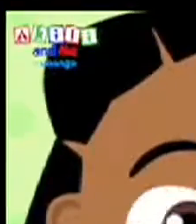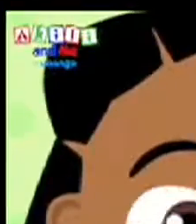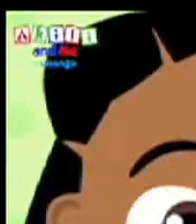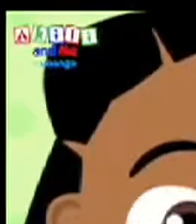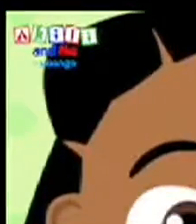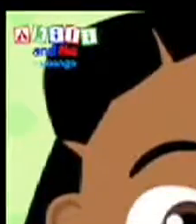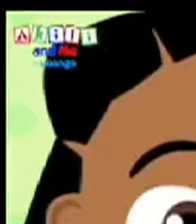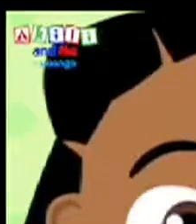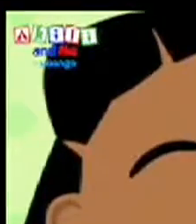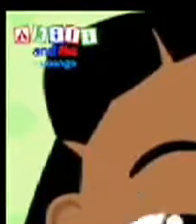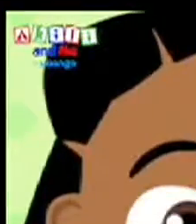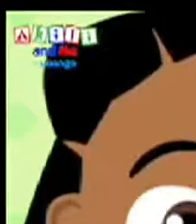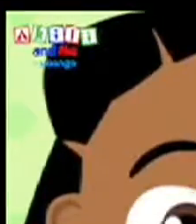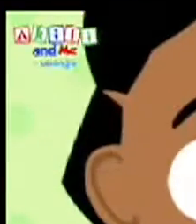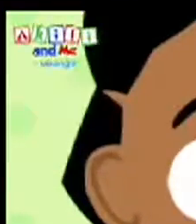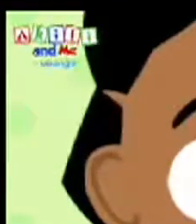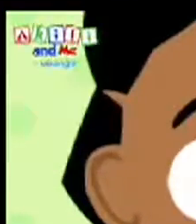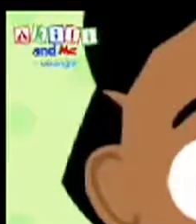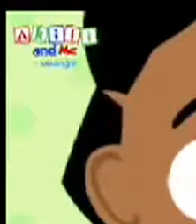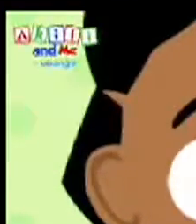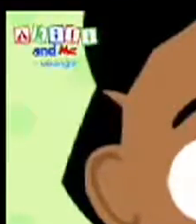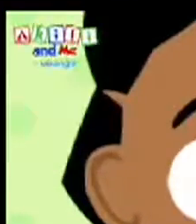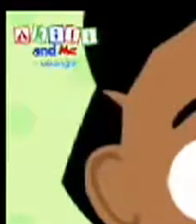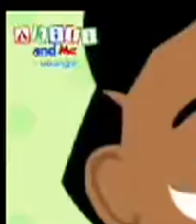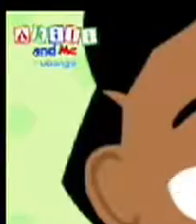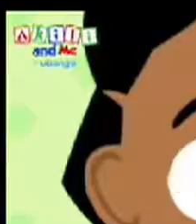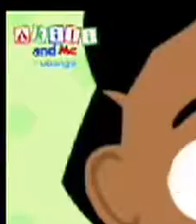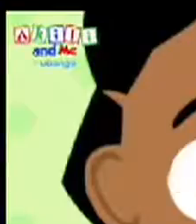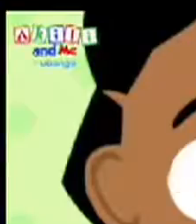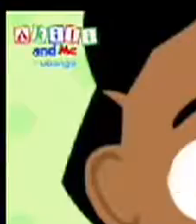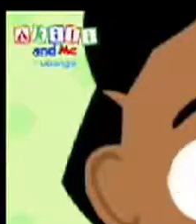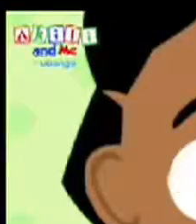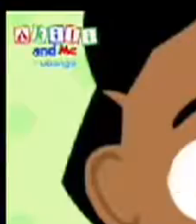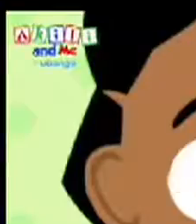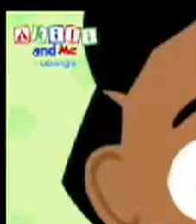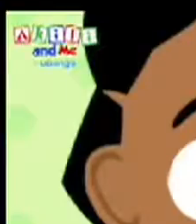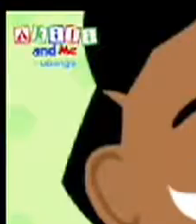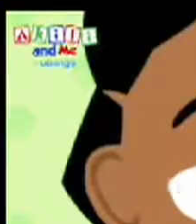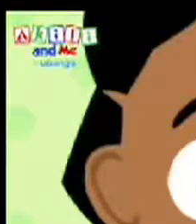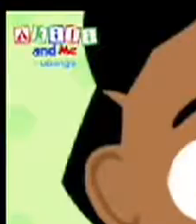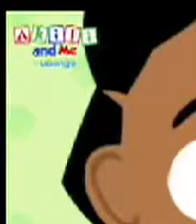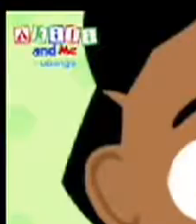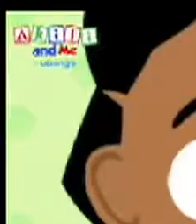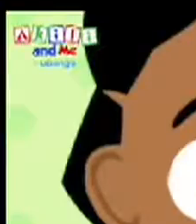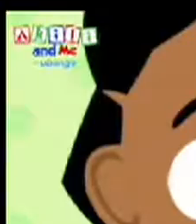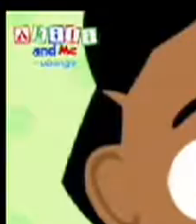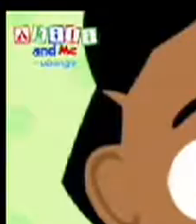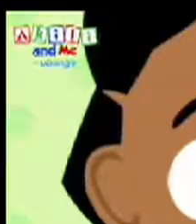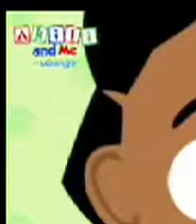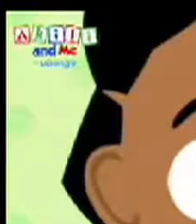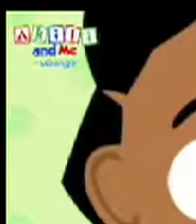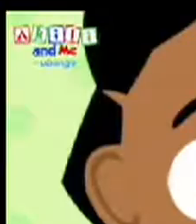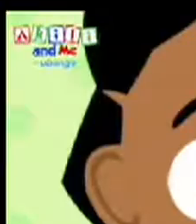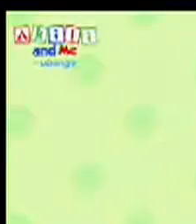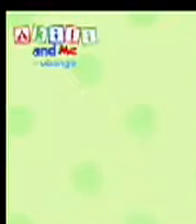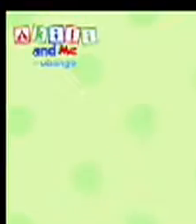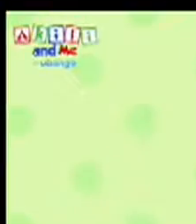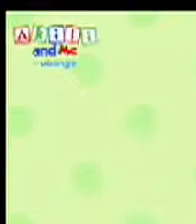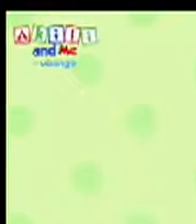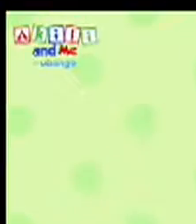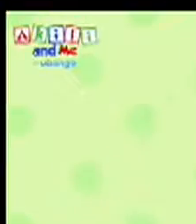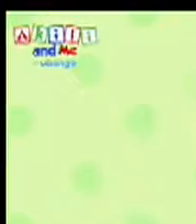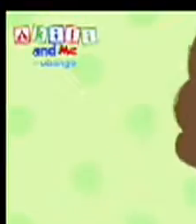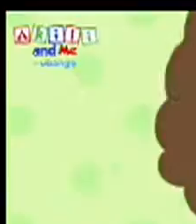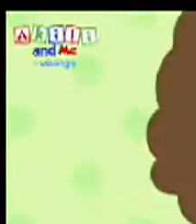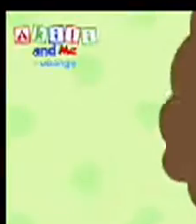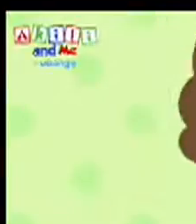Achille, what are germs? They're like tiny little bugs on your hands and they can make you sick. But I don't see